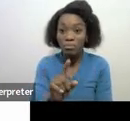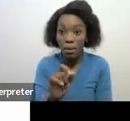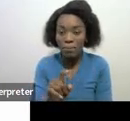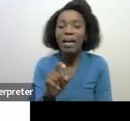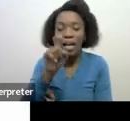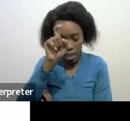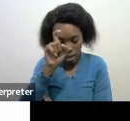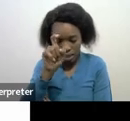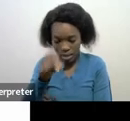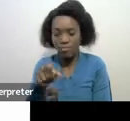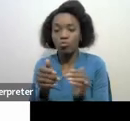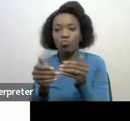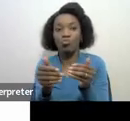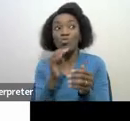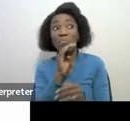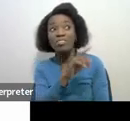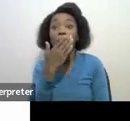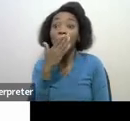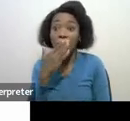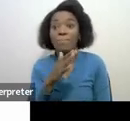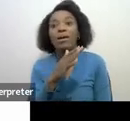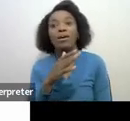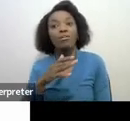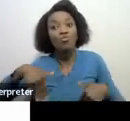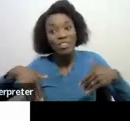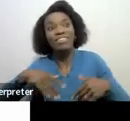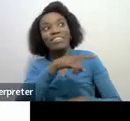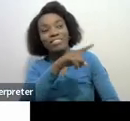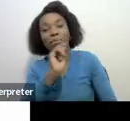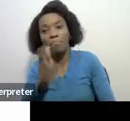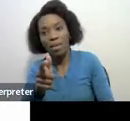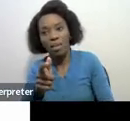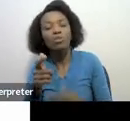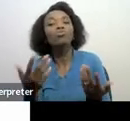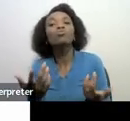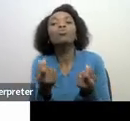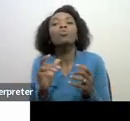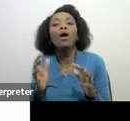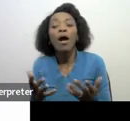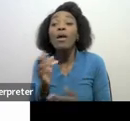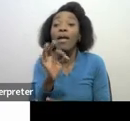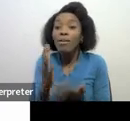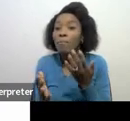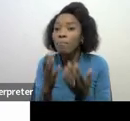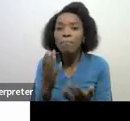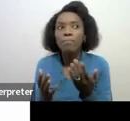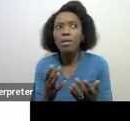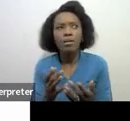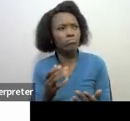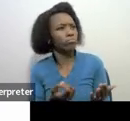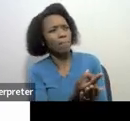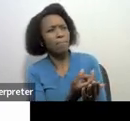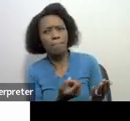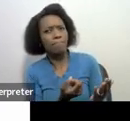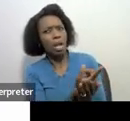and as a result of that what would then happen is that if we do not receive any response from you after